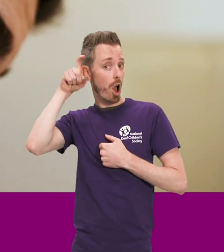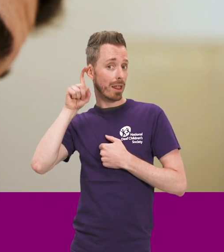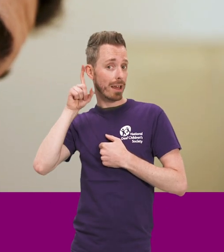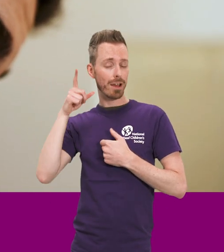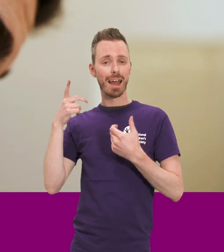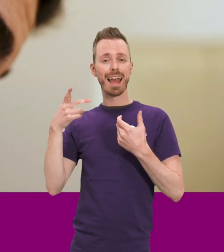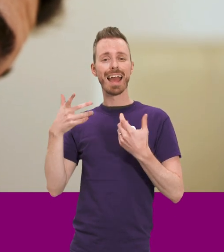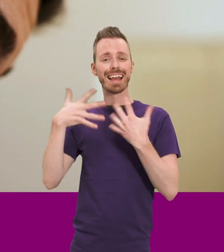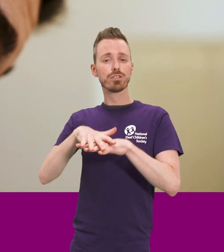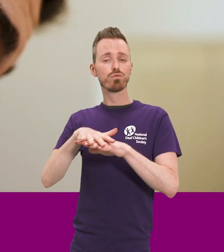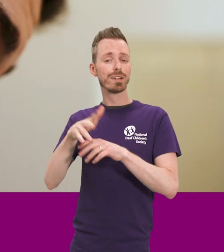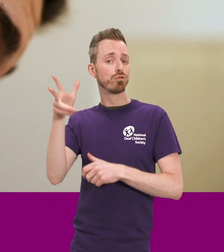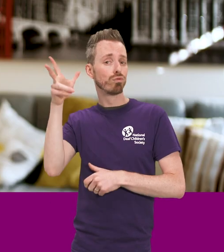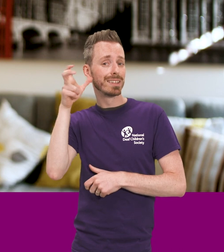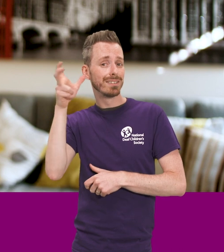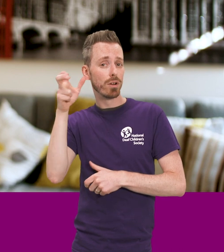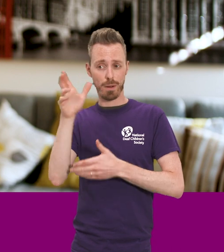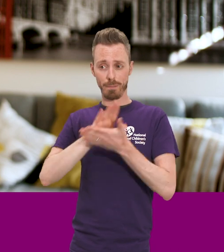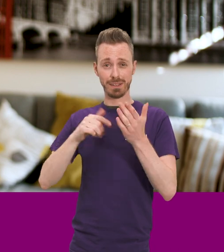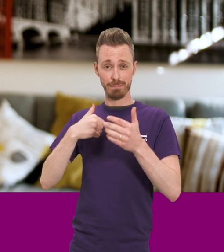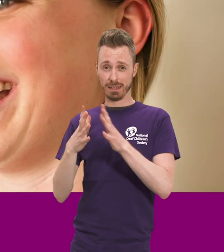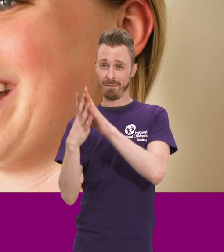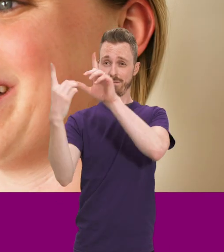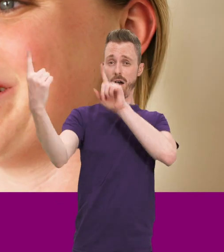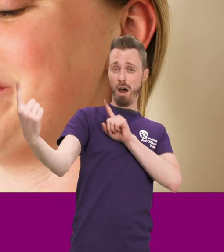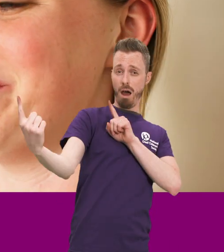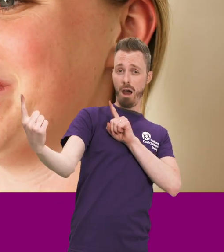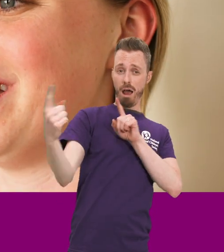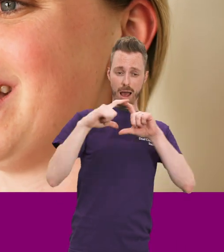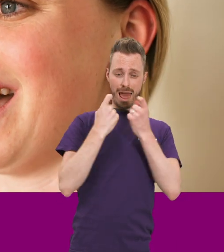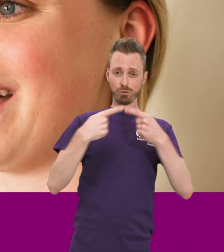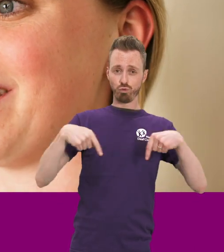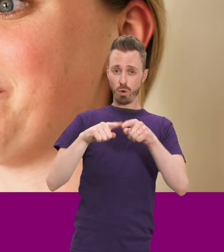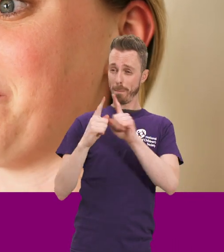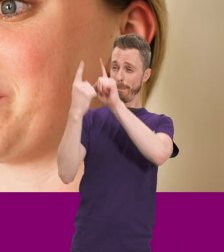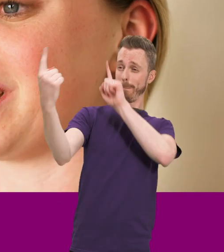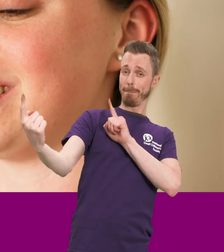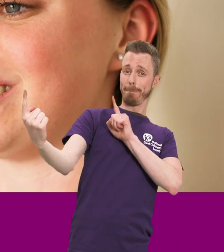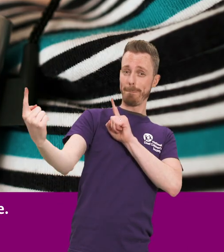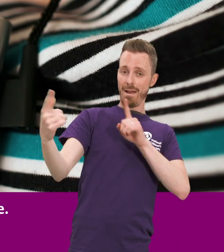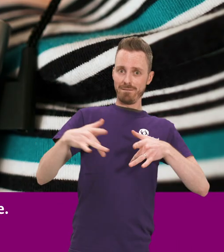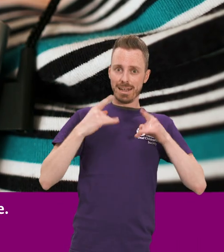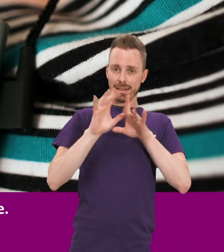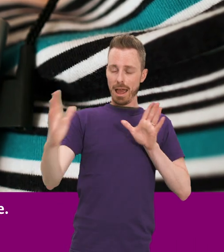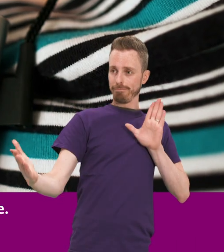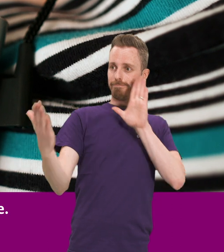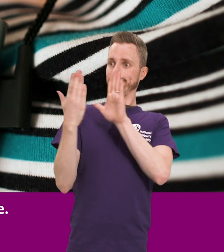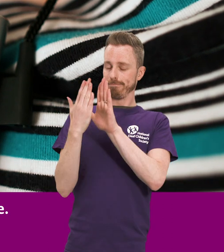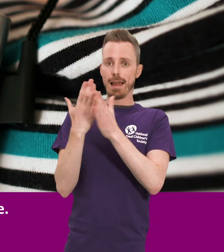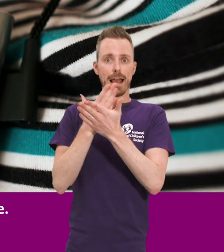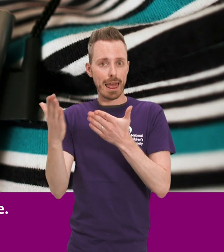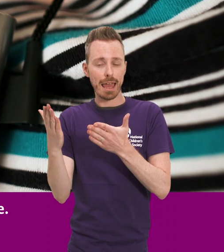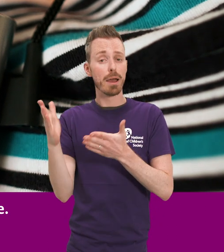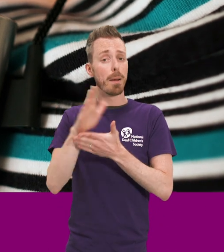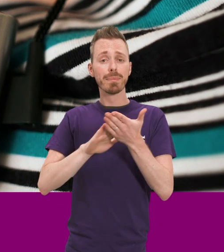my integrated receivers in my hearing aids and my cochlear implant. If I'm sitting 20 metres away at the back of the classroom it's as if I'm standing